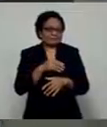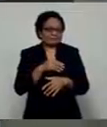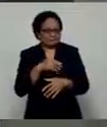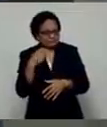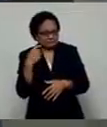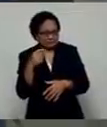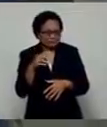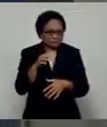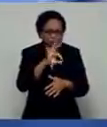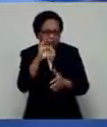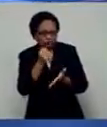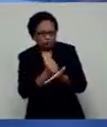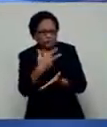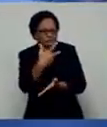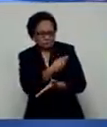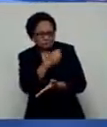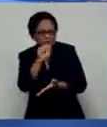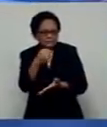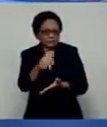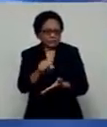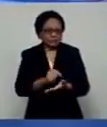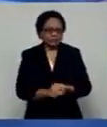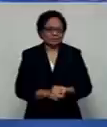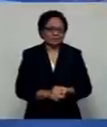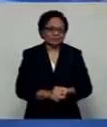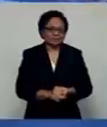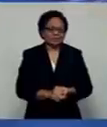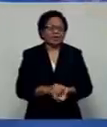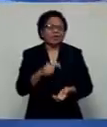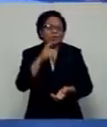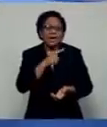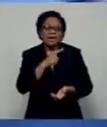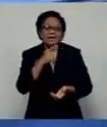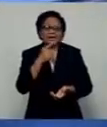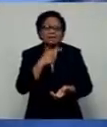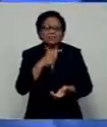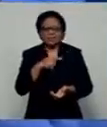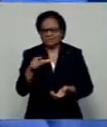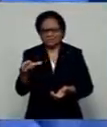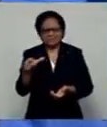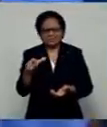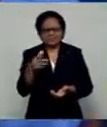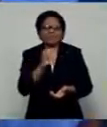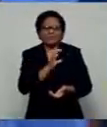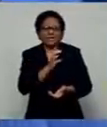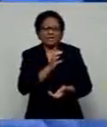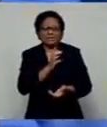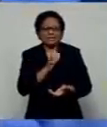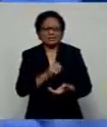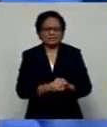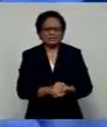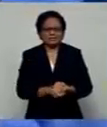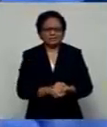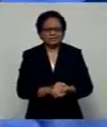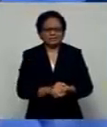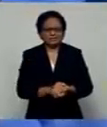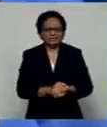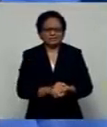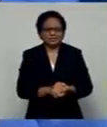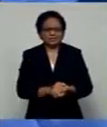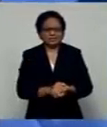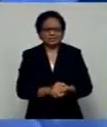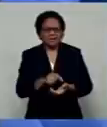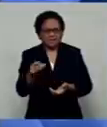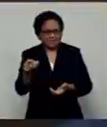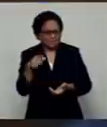And the reasons are the same as what has been described, which is it's the lack of confidence in the safety